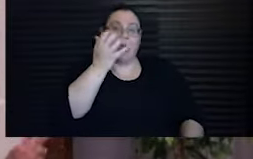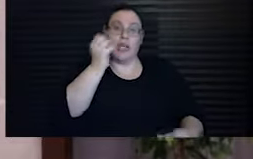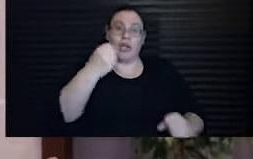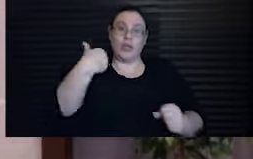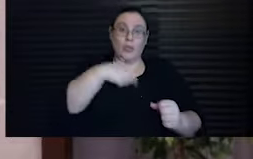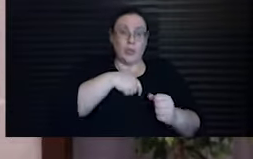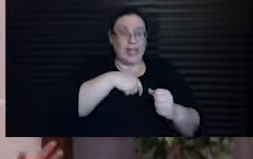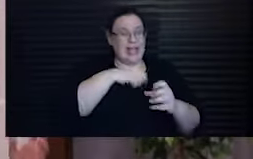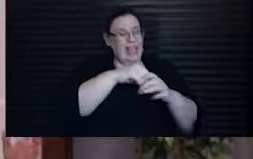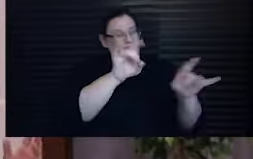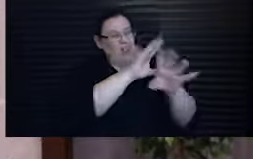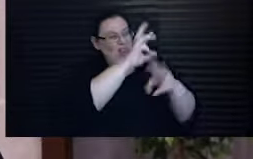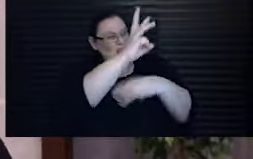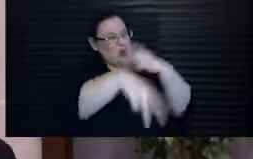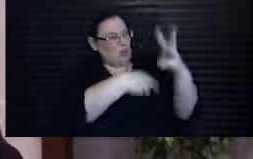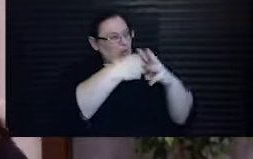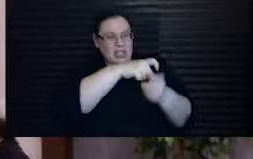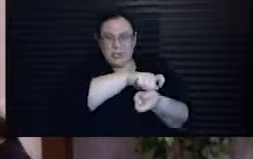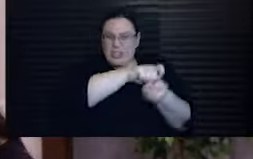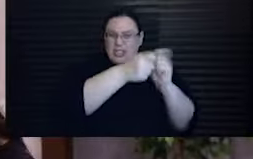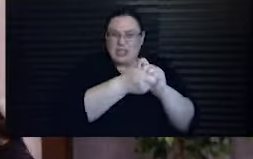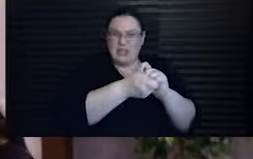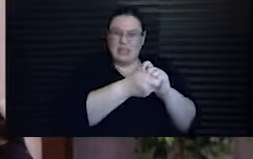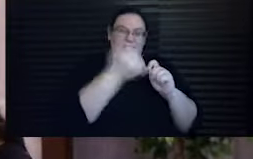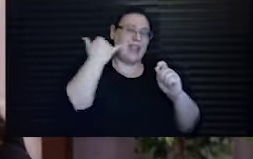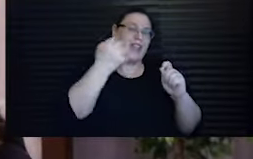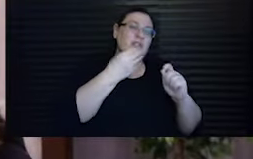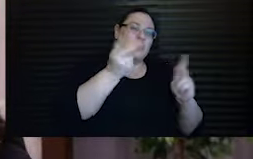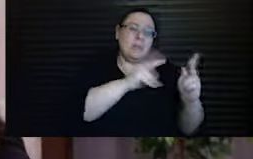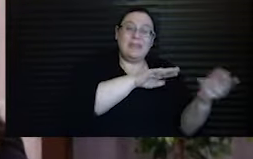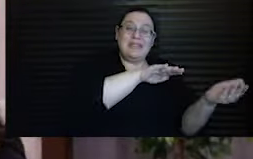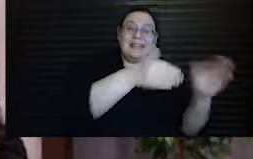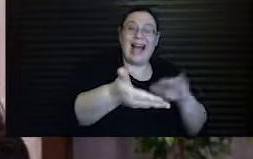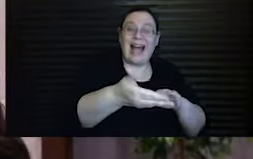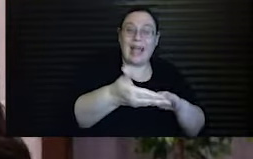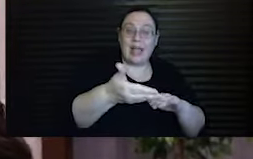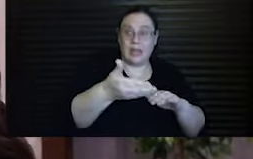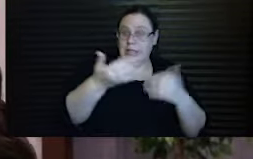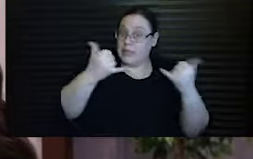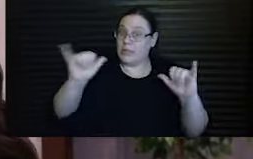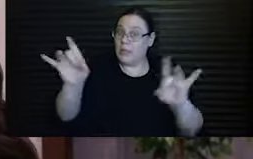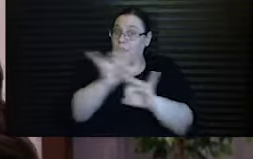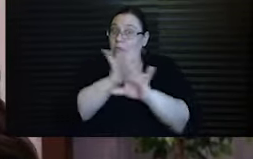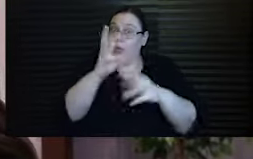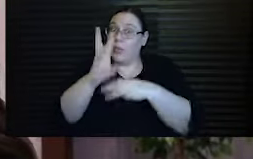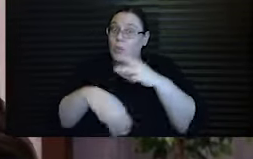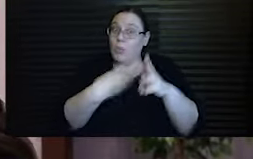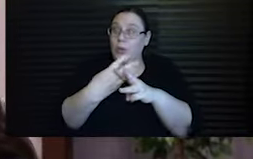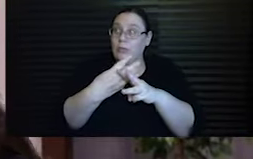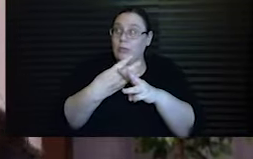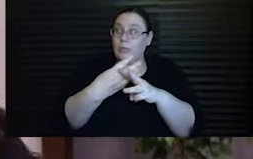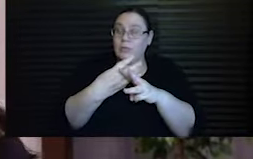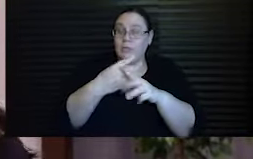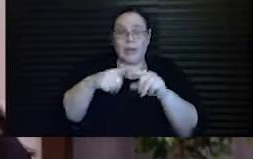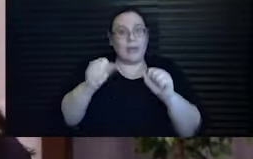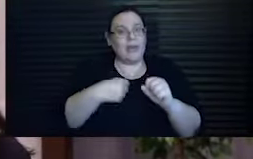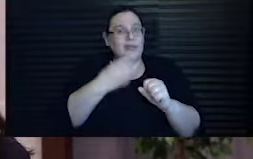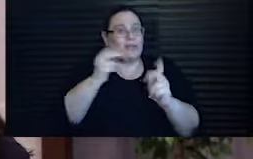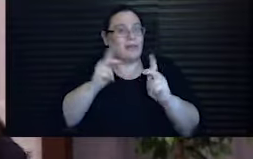in a hostile world Jewish dying to even in a hostile world Jewish thriving?